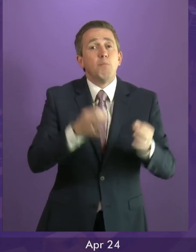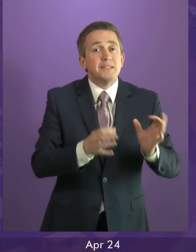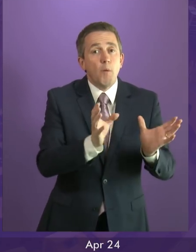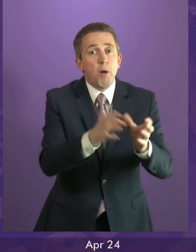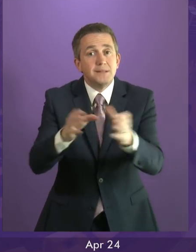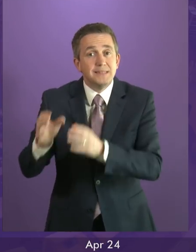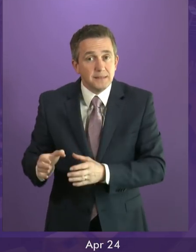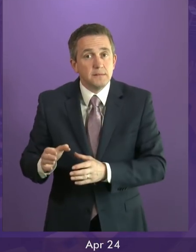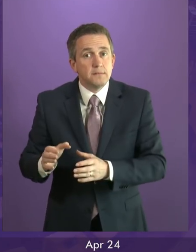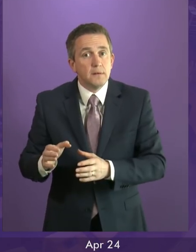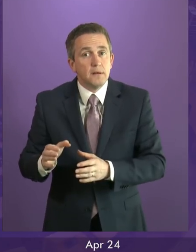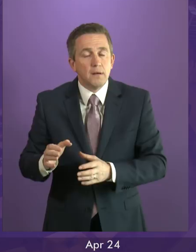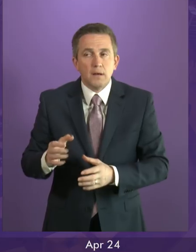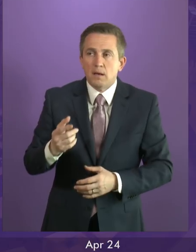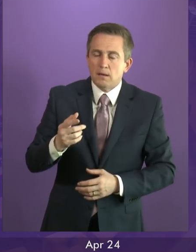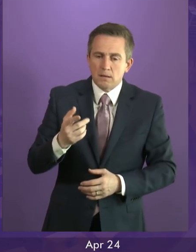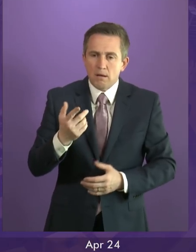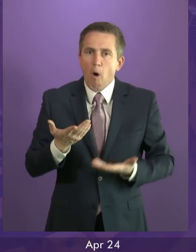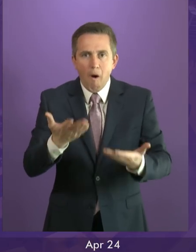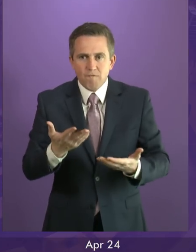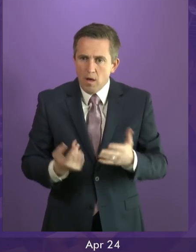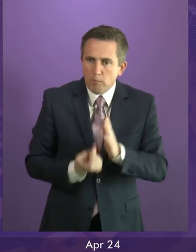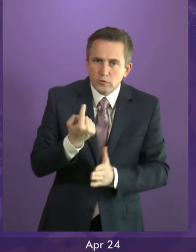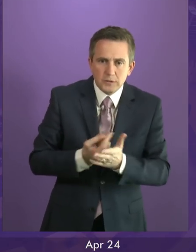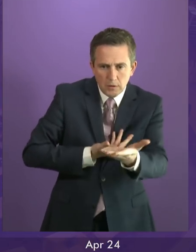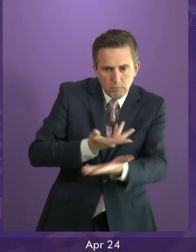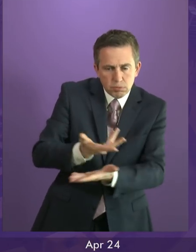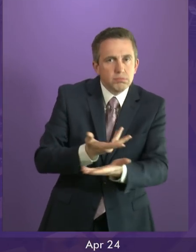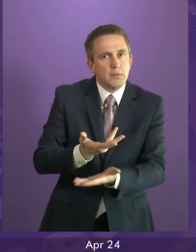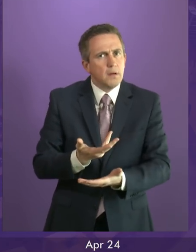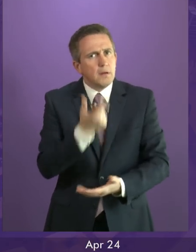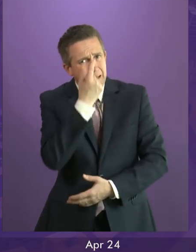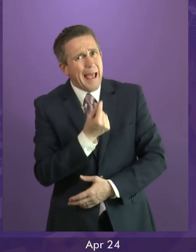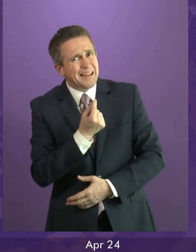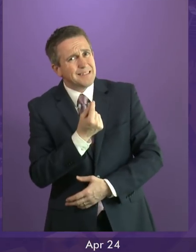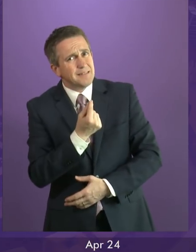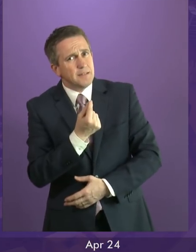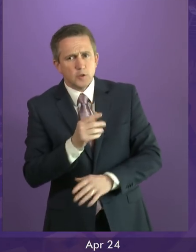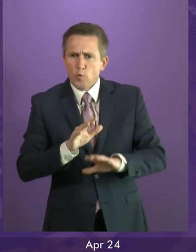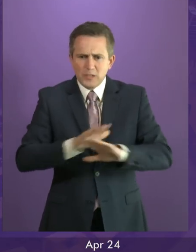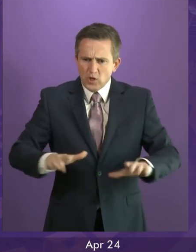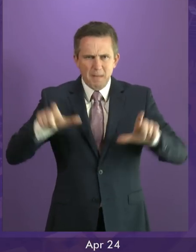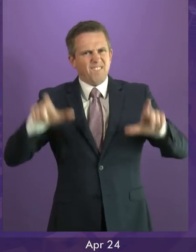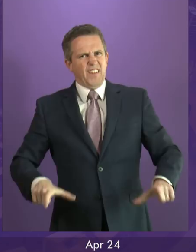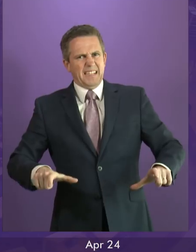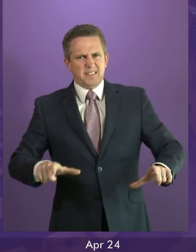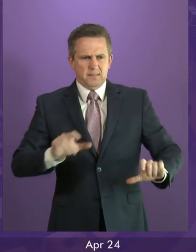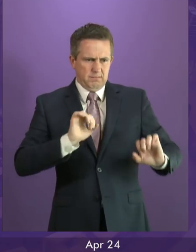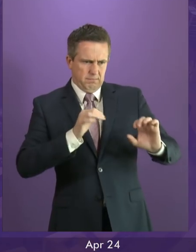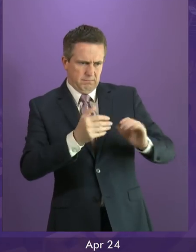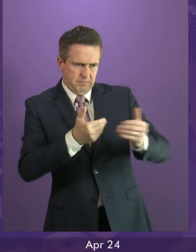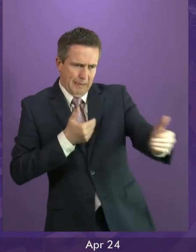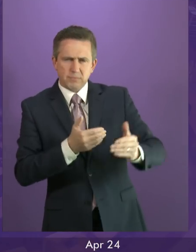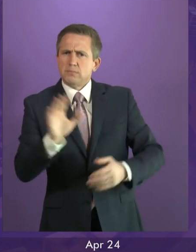within themselves to do so, it should be an exercise that does not start with the fixed positions of any of us, but one that considers